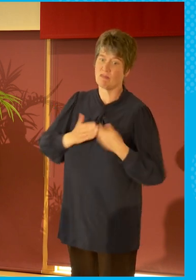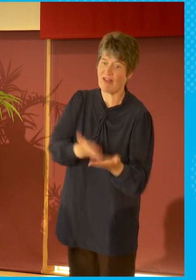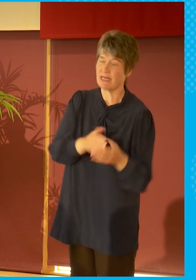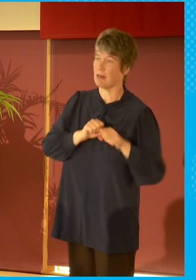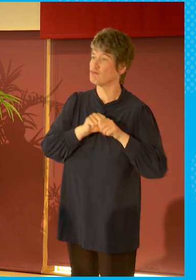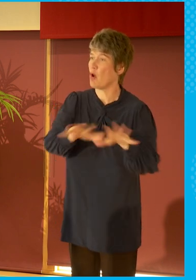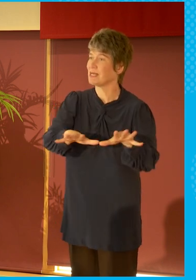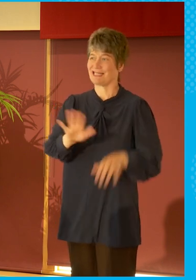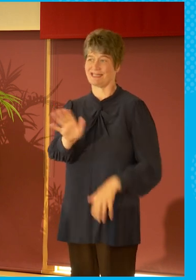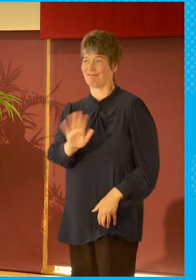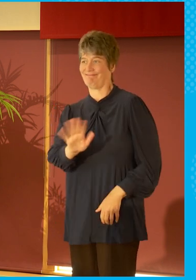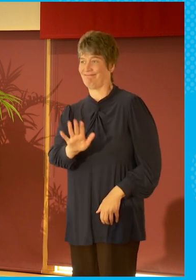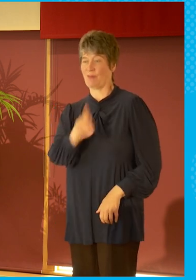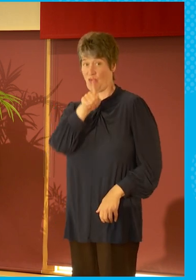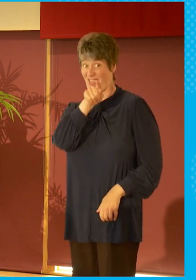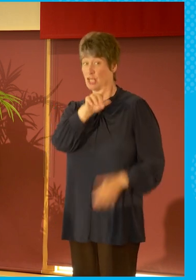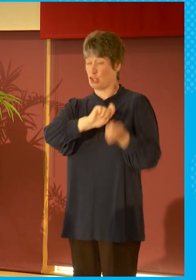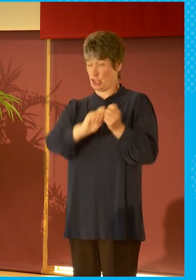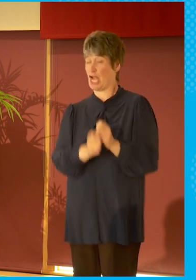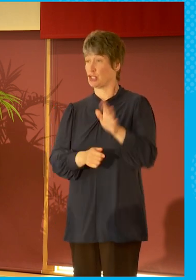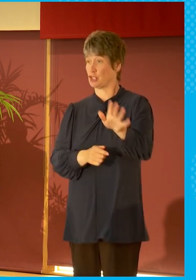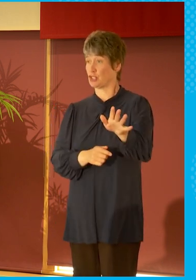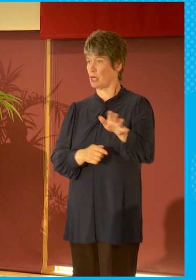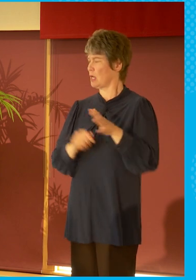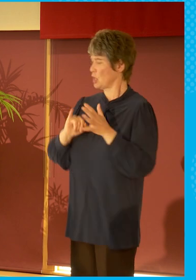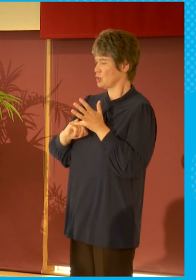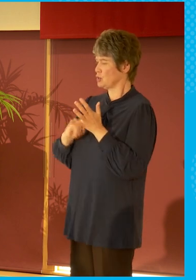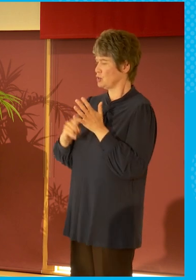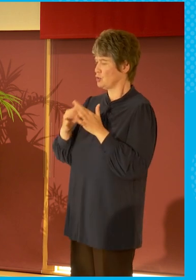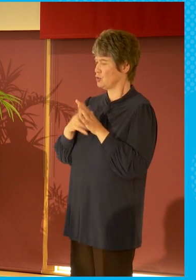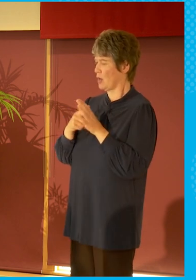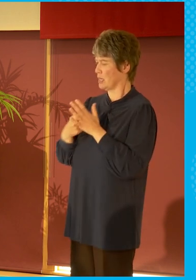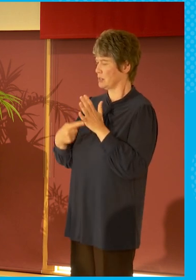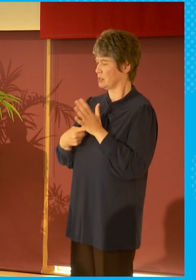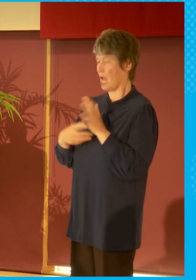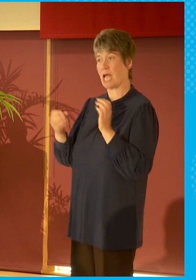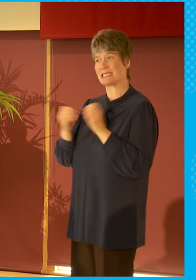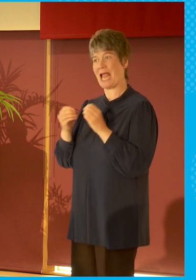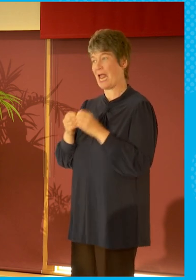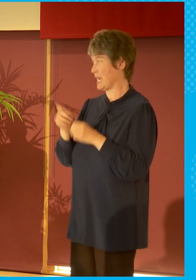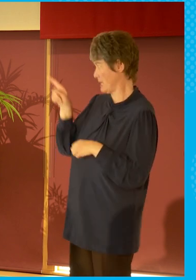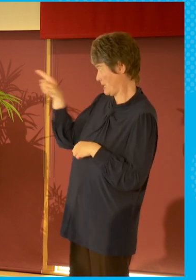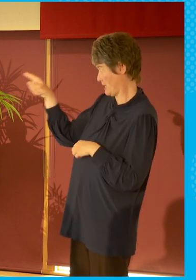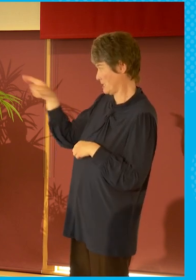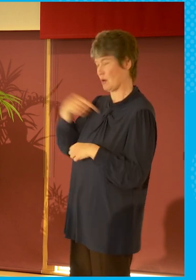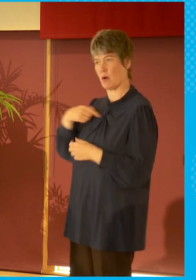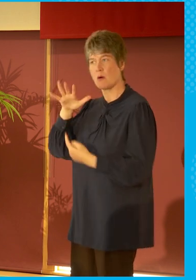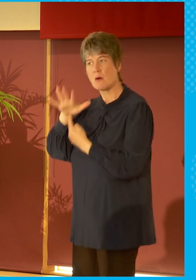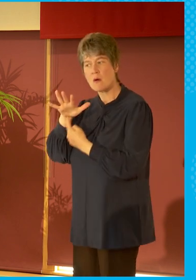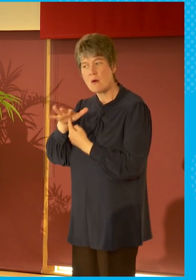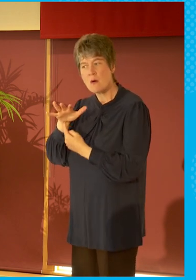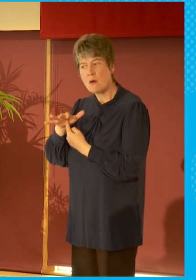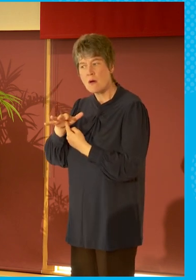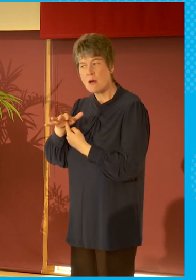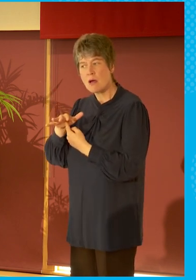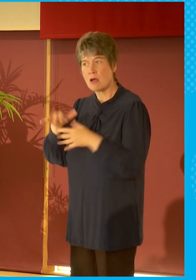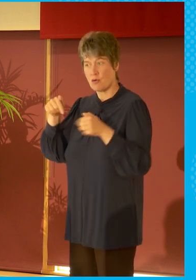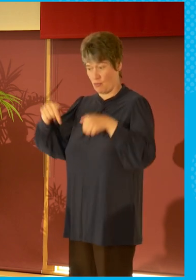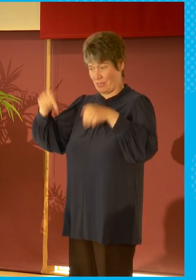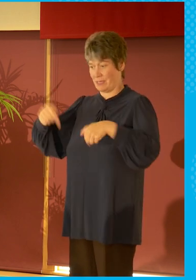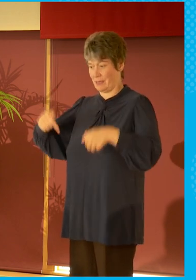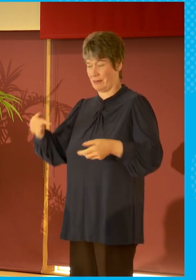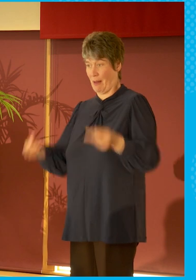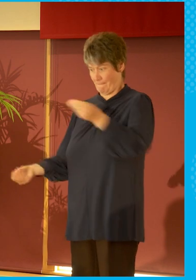I think one of the things that they're changing the way in is